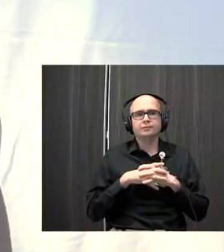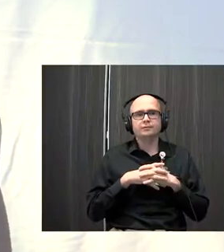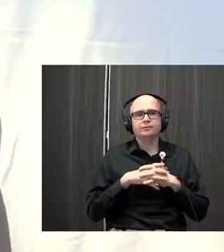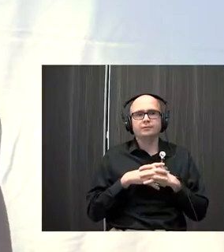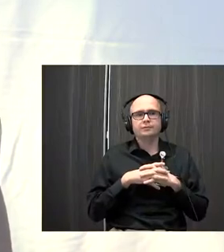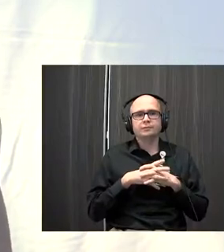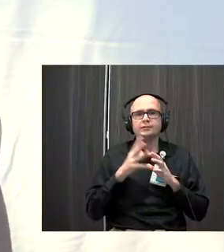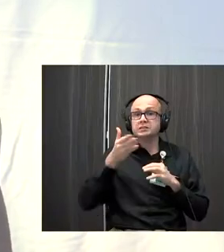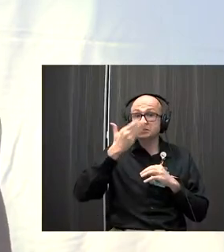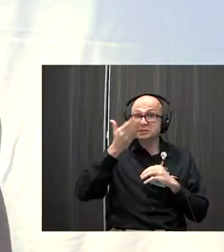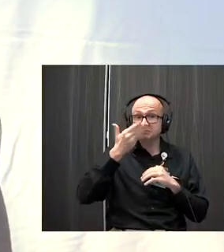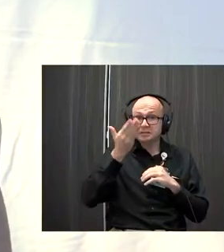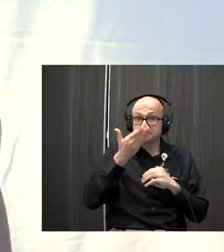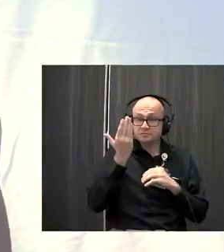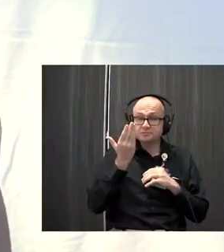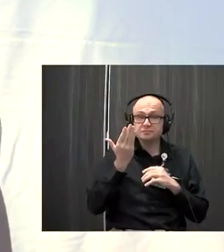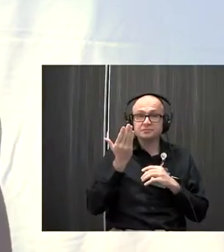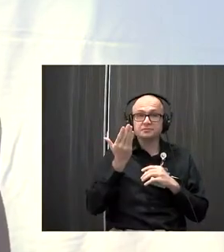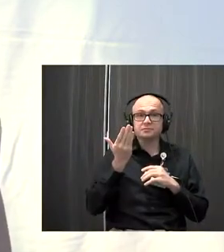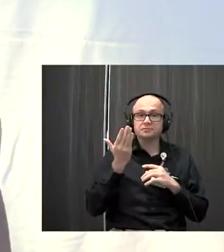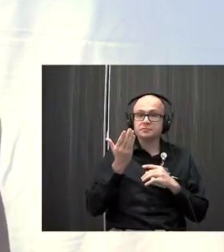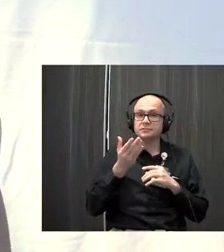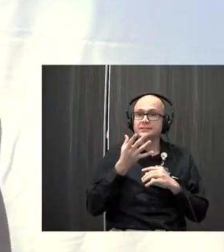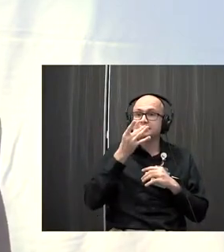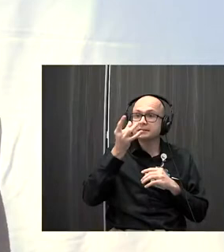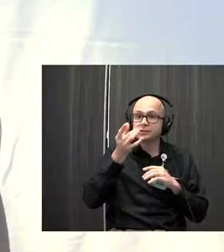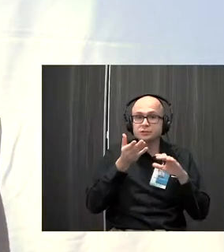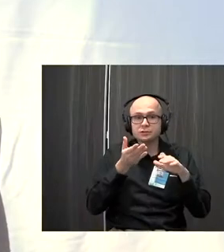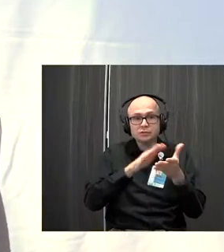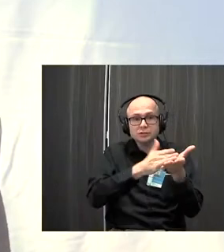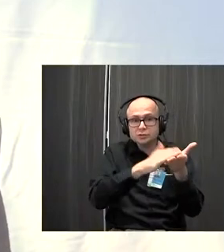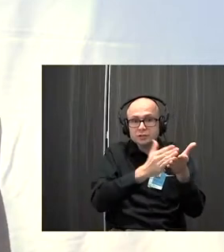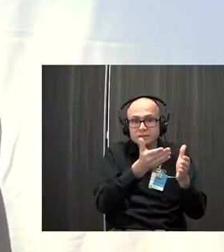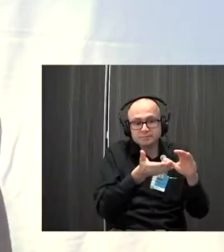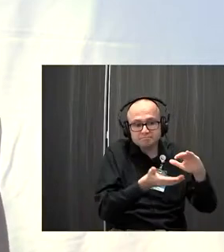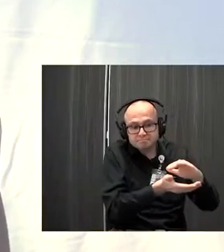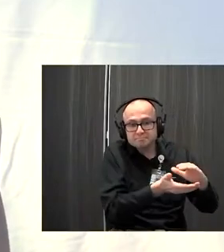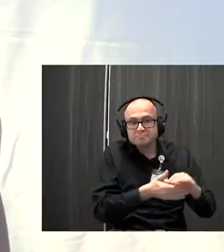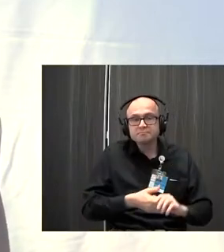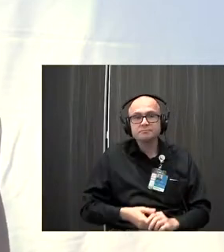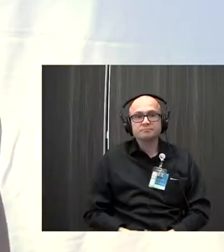What are the smells in the kitchen? What are the aromas? Is there something delicious cooking on the oven, in the oven?